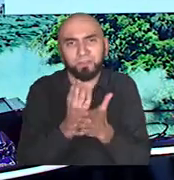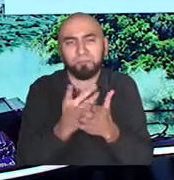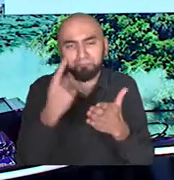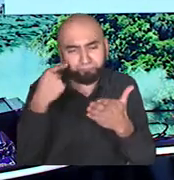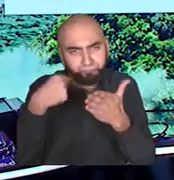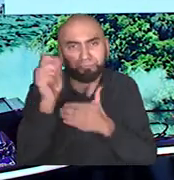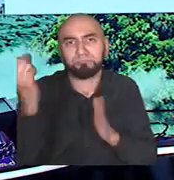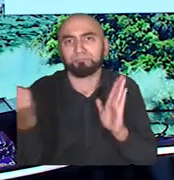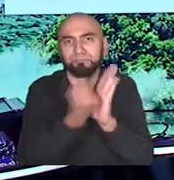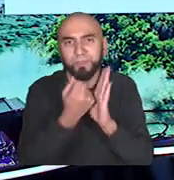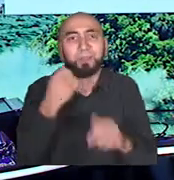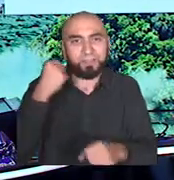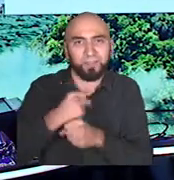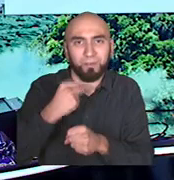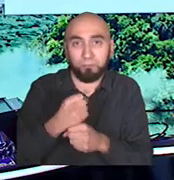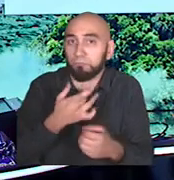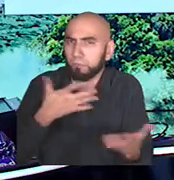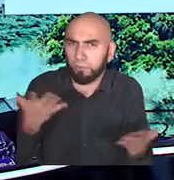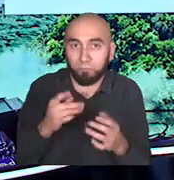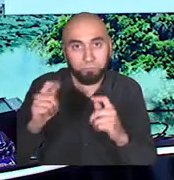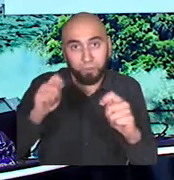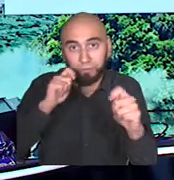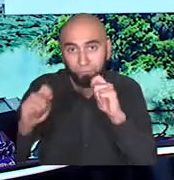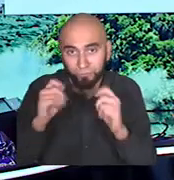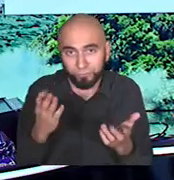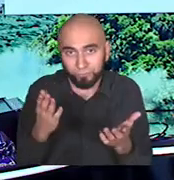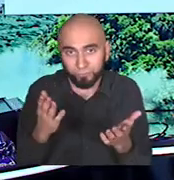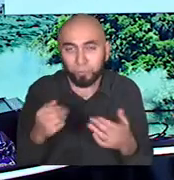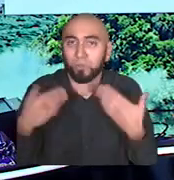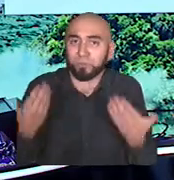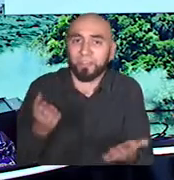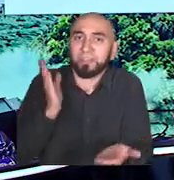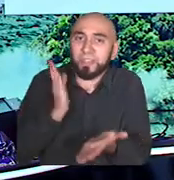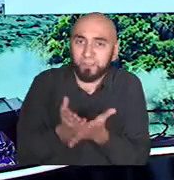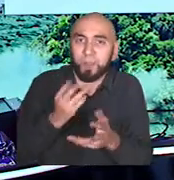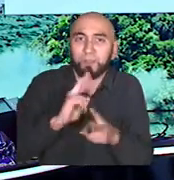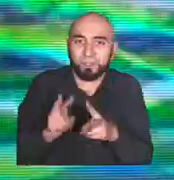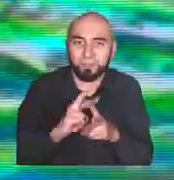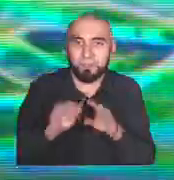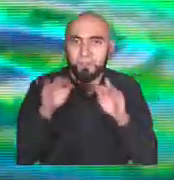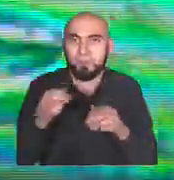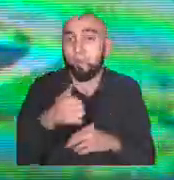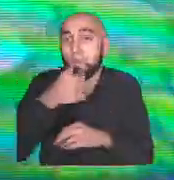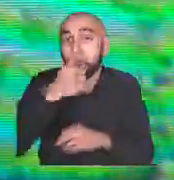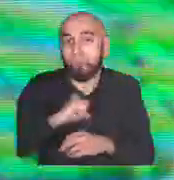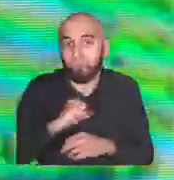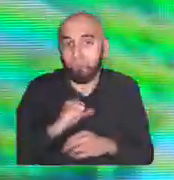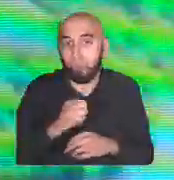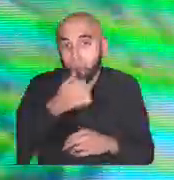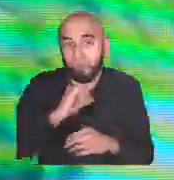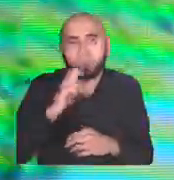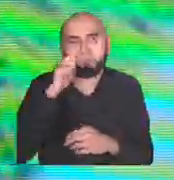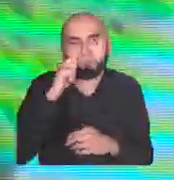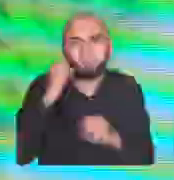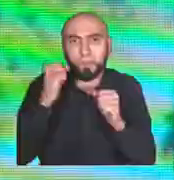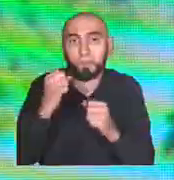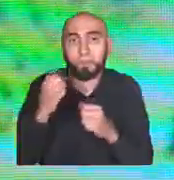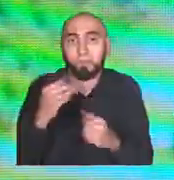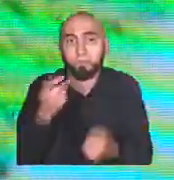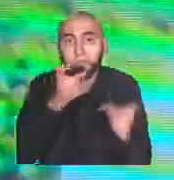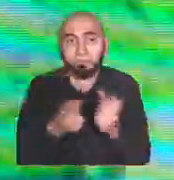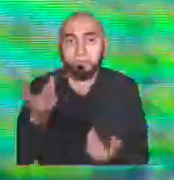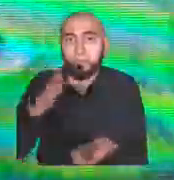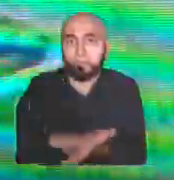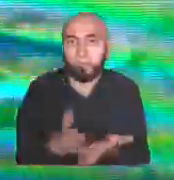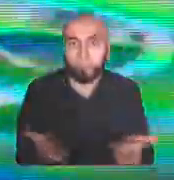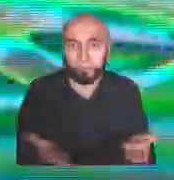dangerous. Maybe we should say the same thing about code. Code is dangerous. It can kill people. It can cause people